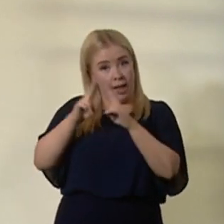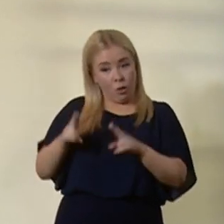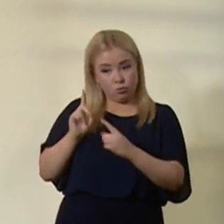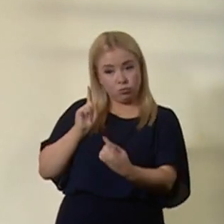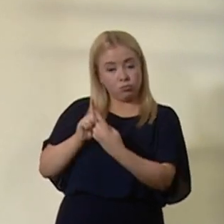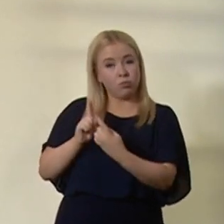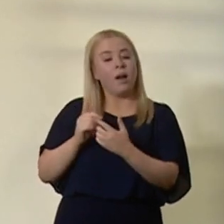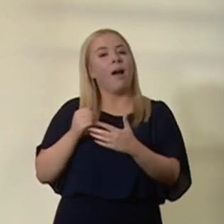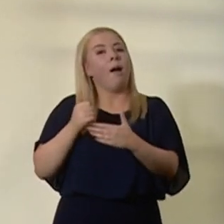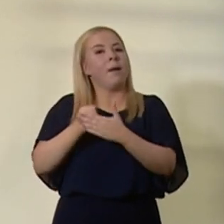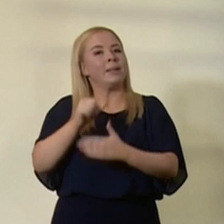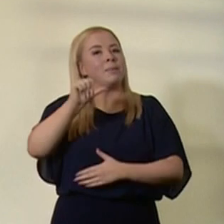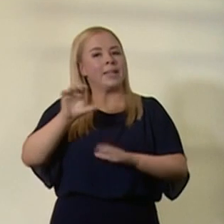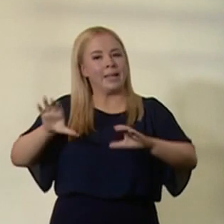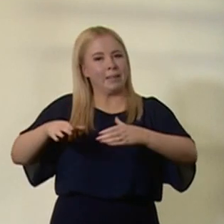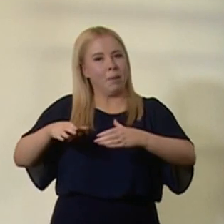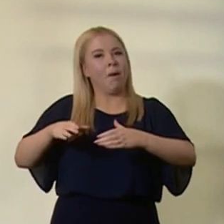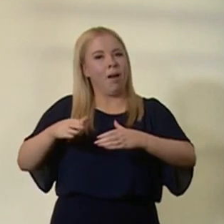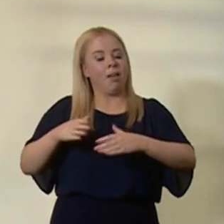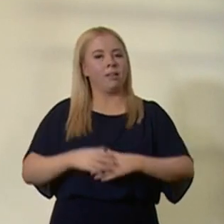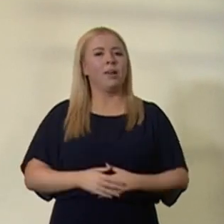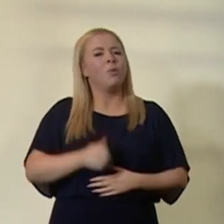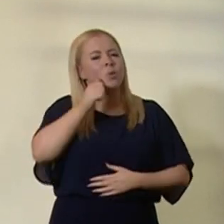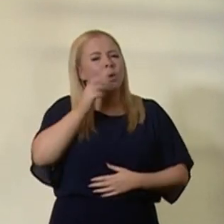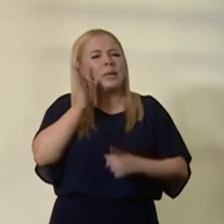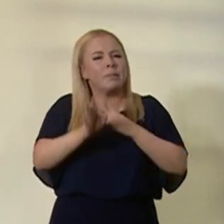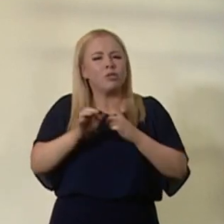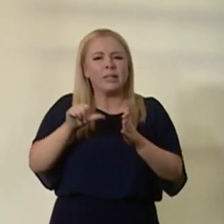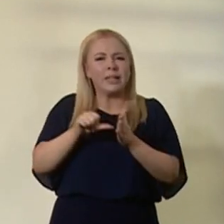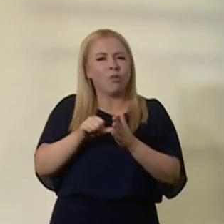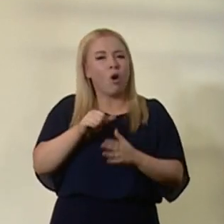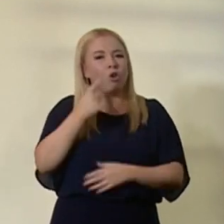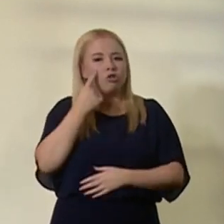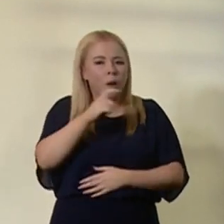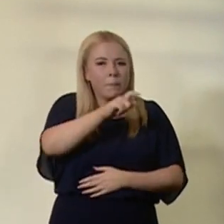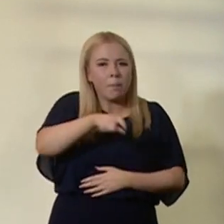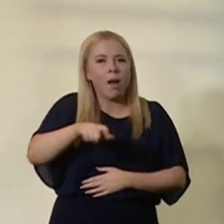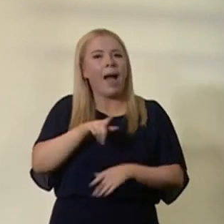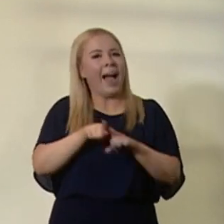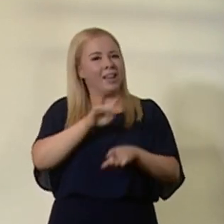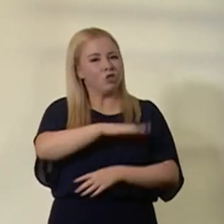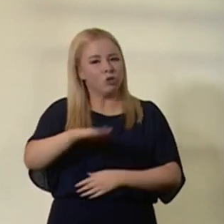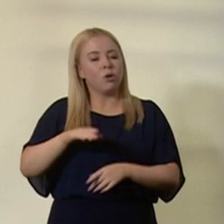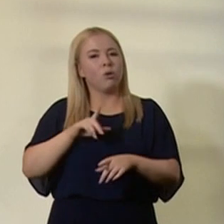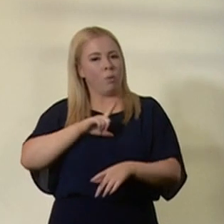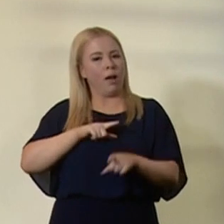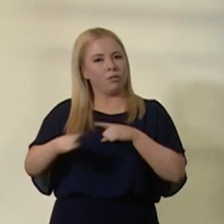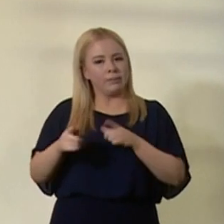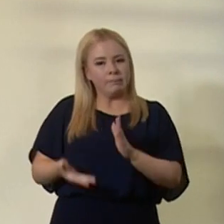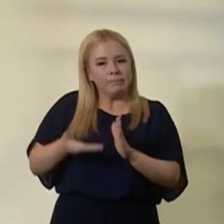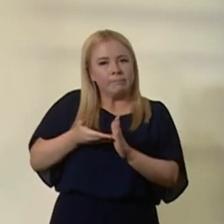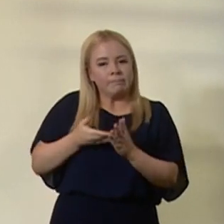And because we know this is especially difficult for children and young people, we've tried to build in more flexibility for you.